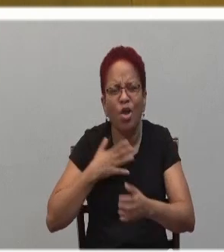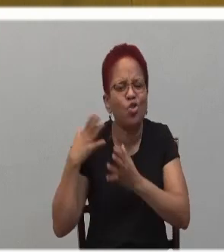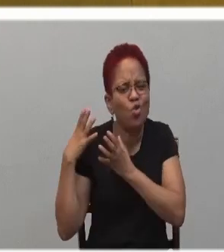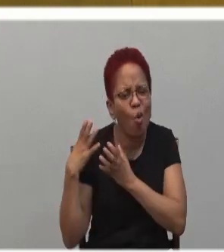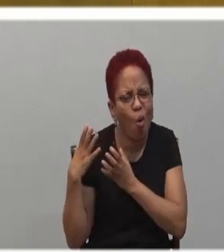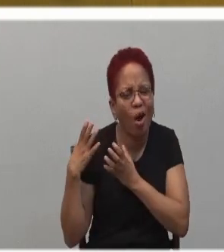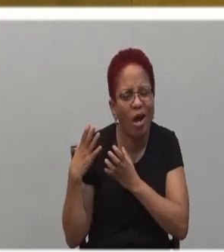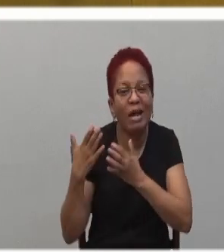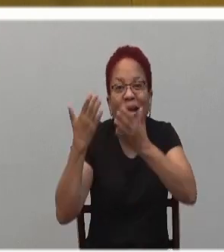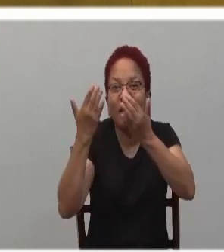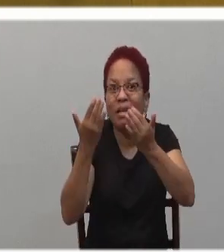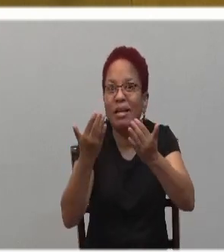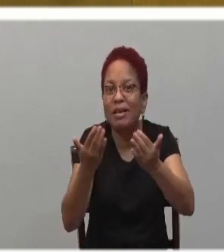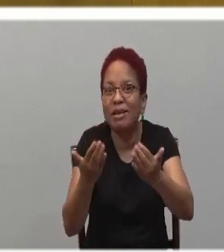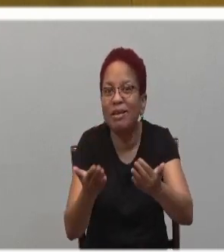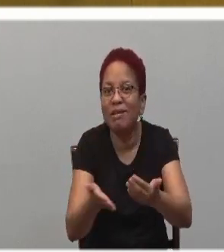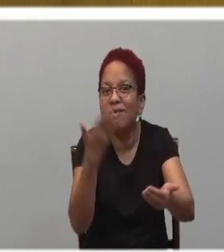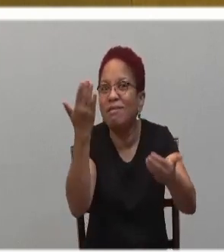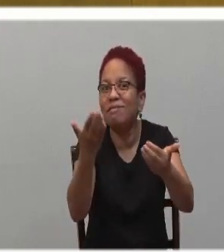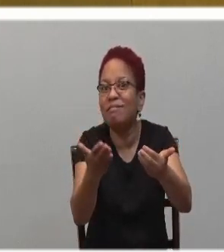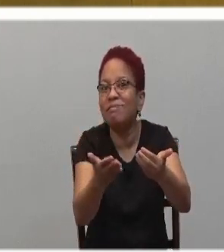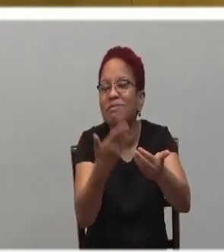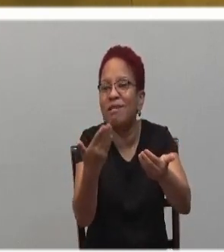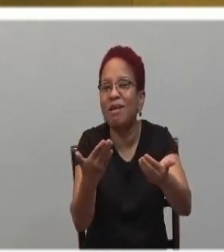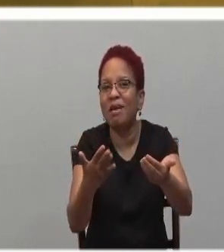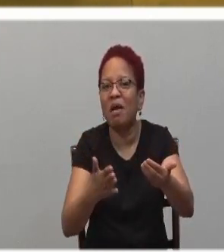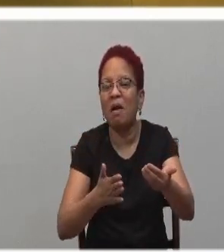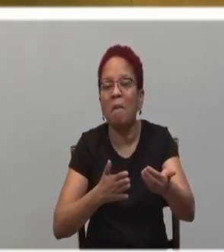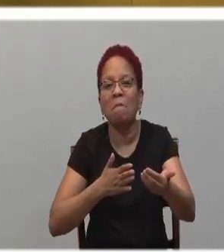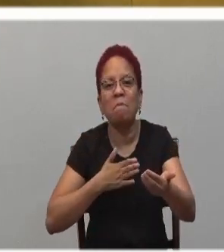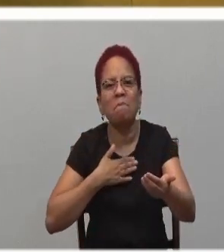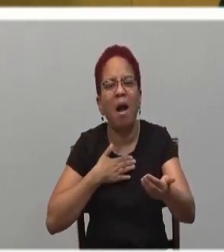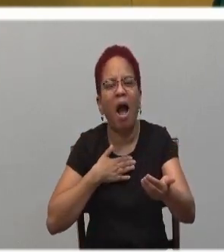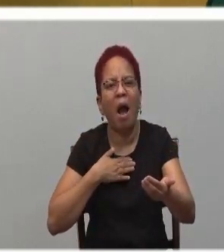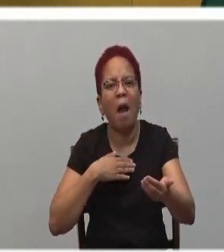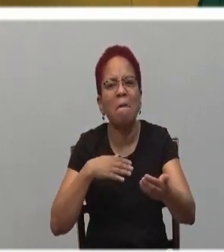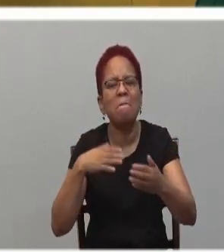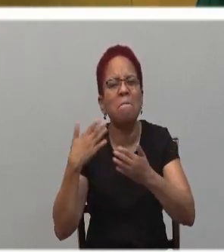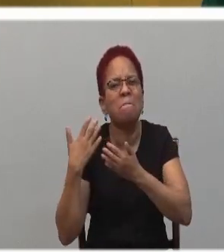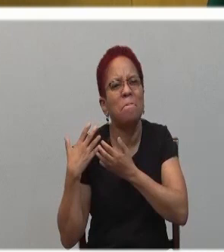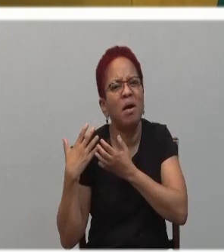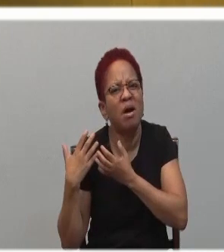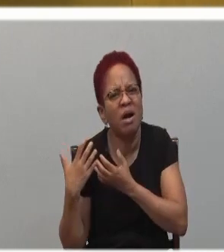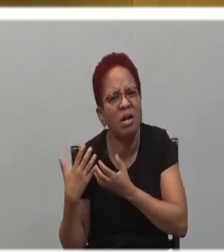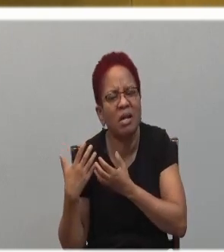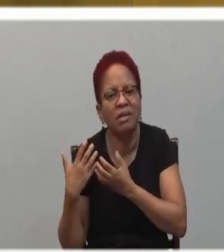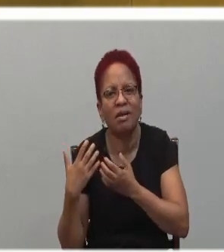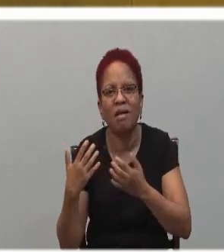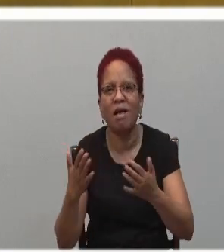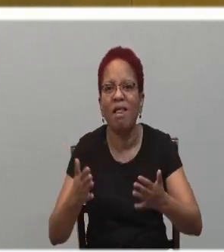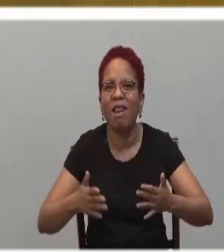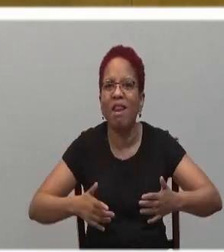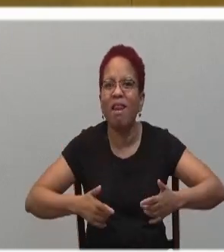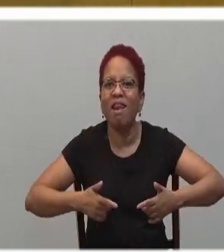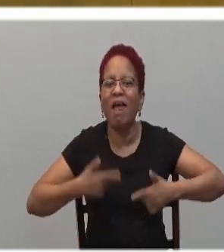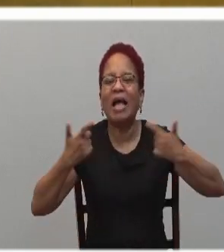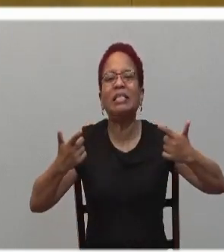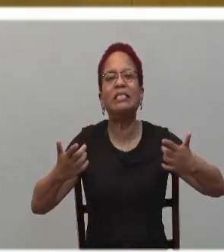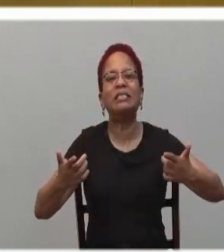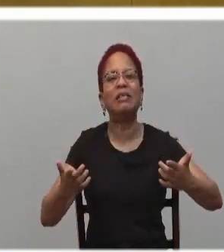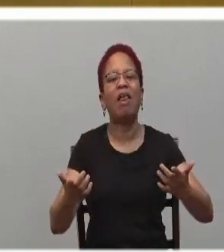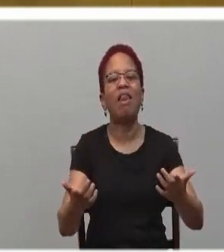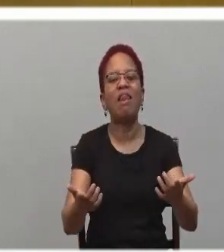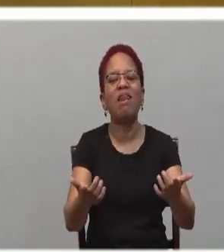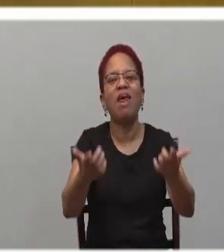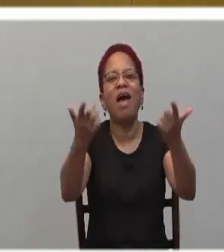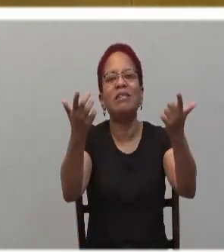is light. What is Jesus referring to? Jesus' yoke is light because